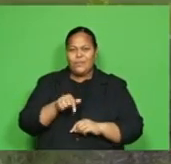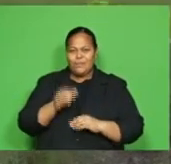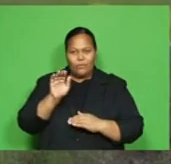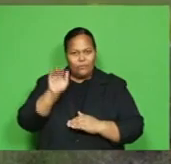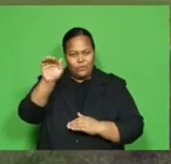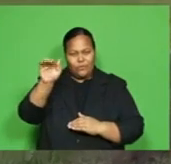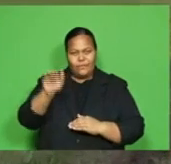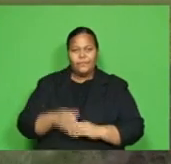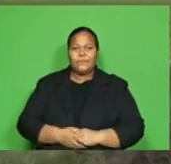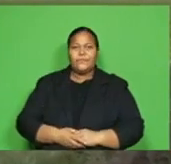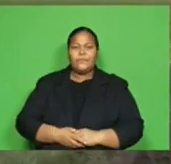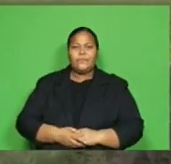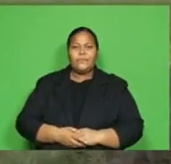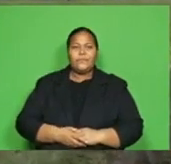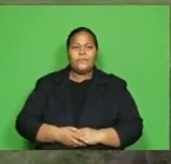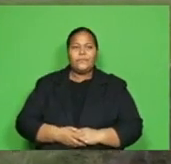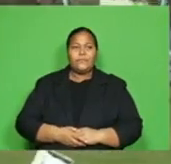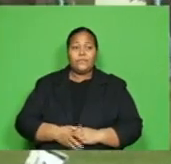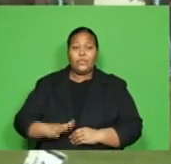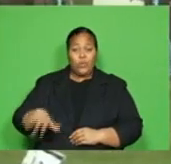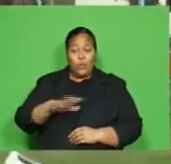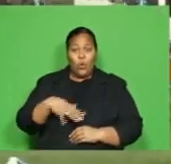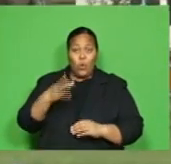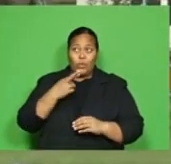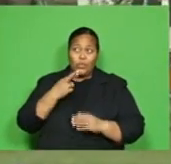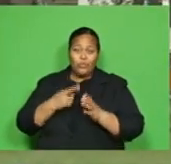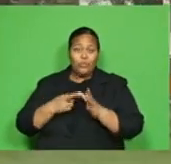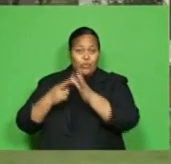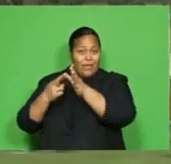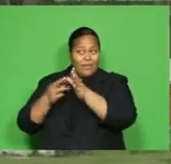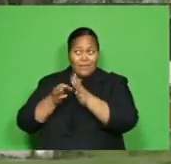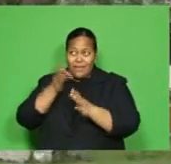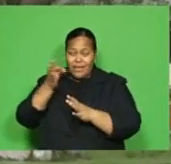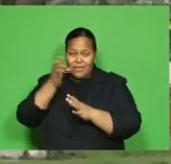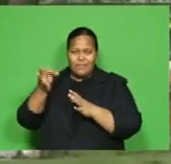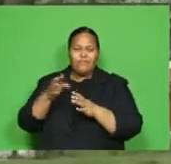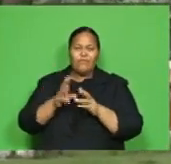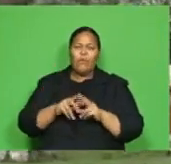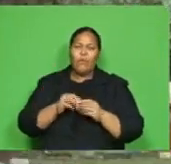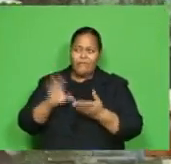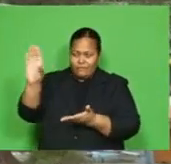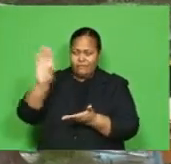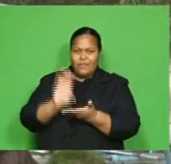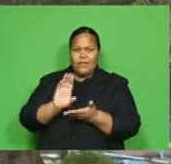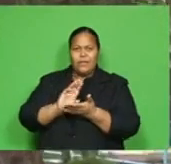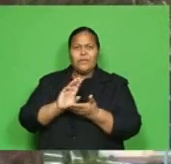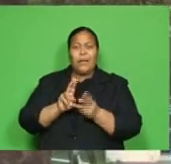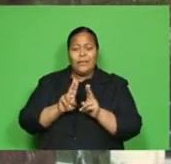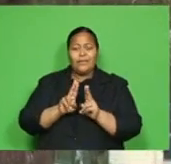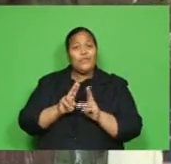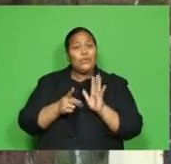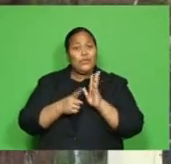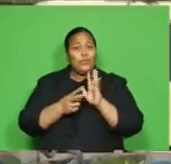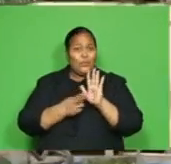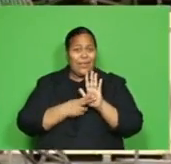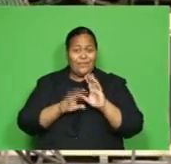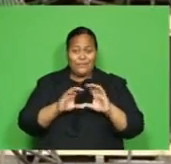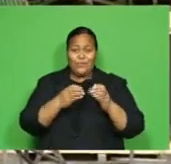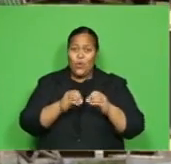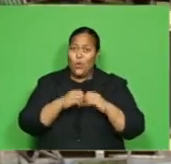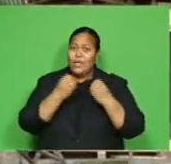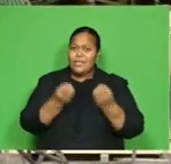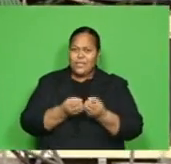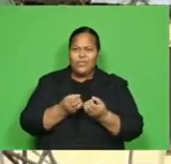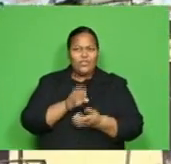future. Auba says requests for funding by a number of UN agencies, including the FAO and UNICEF, have not